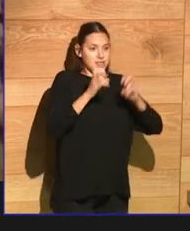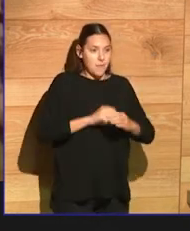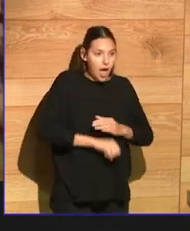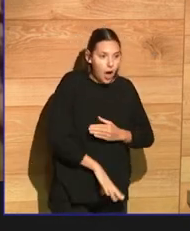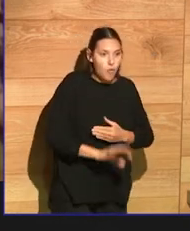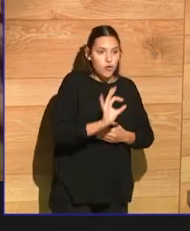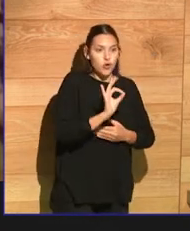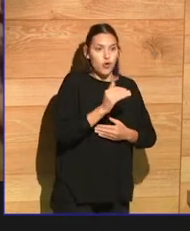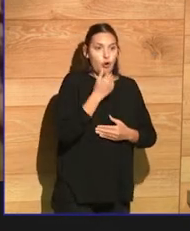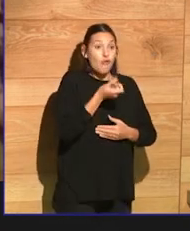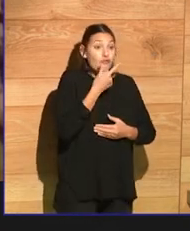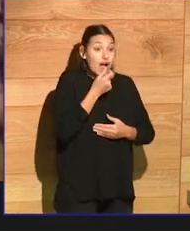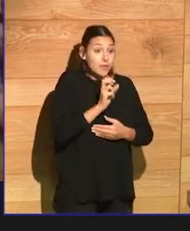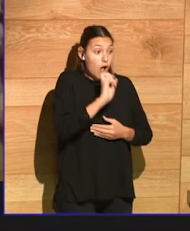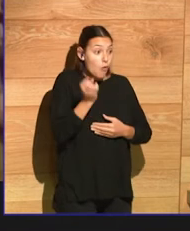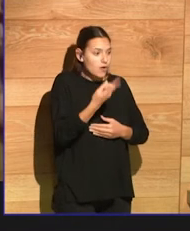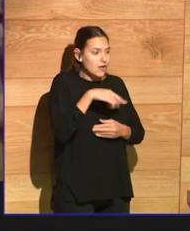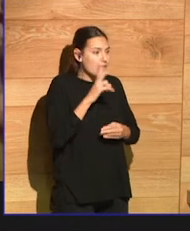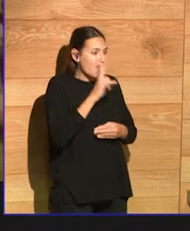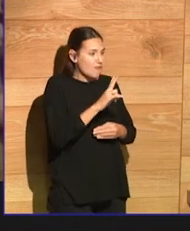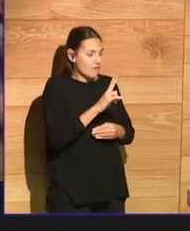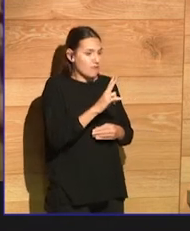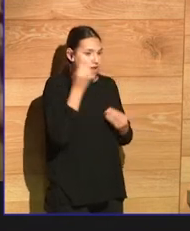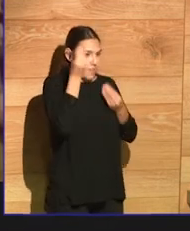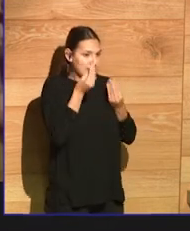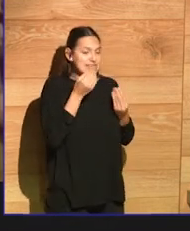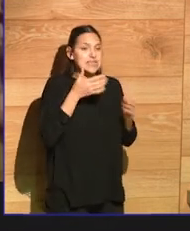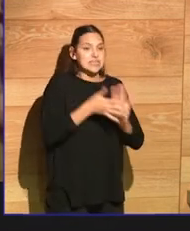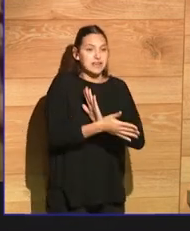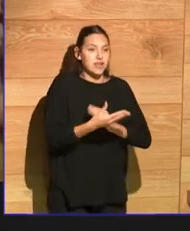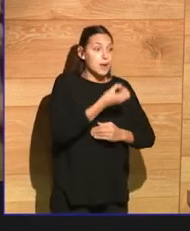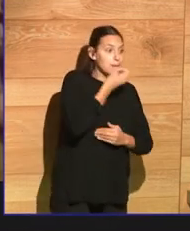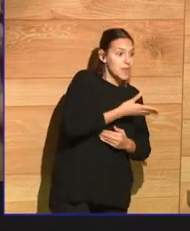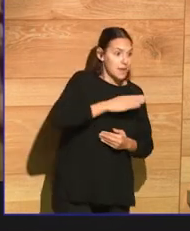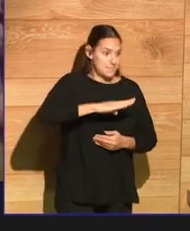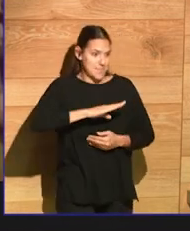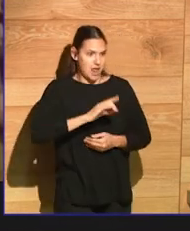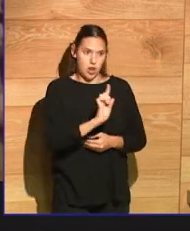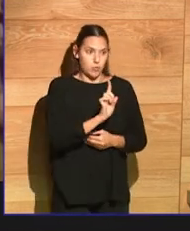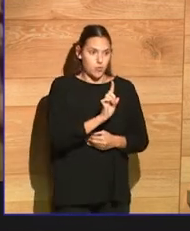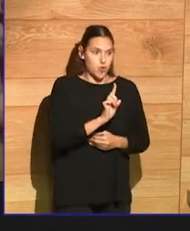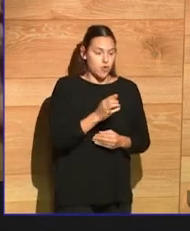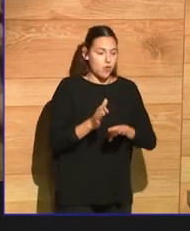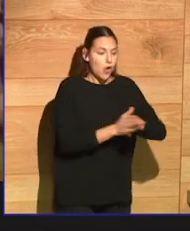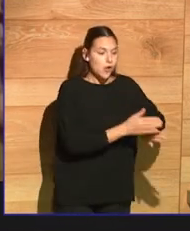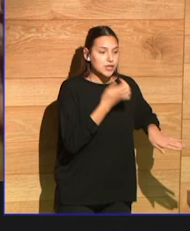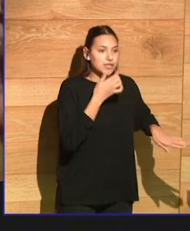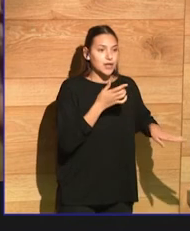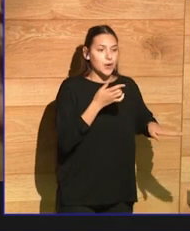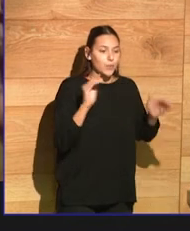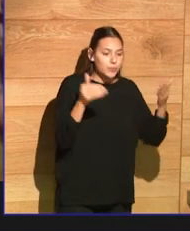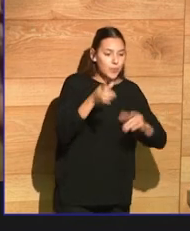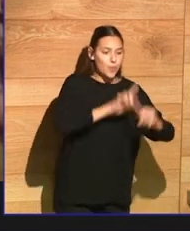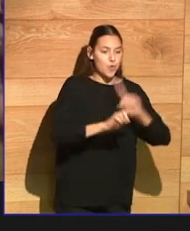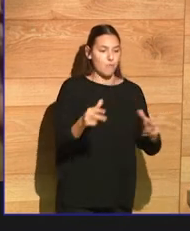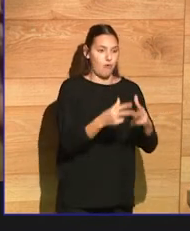really about the devil. It was about all these societal issues that were so incendiary that we